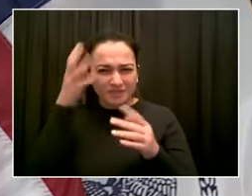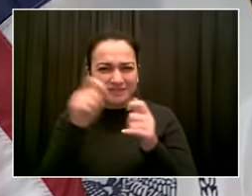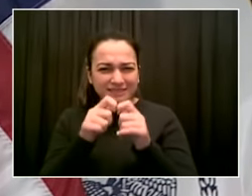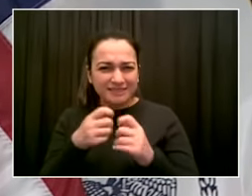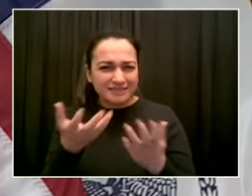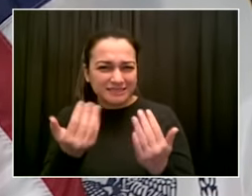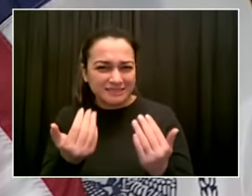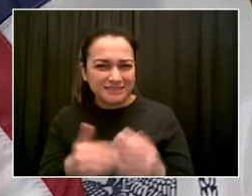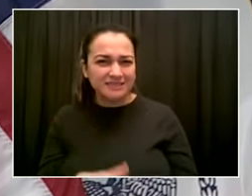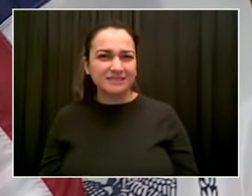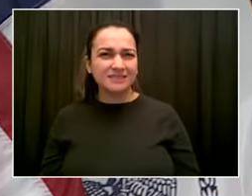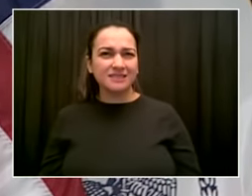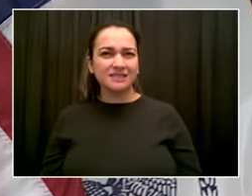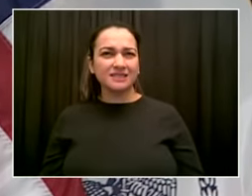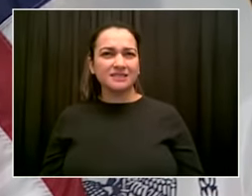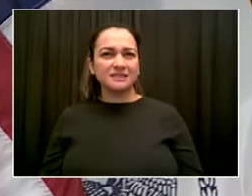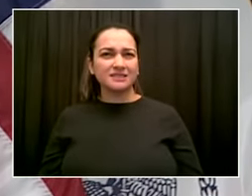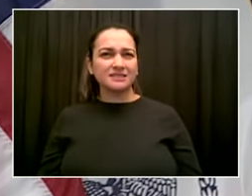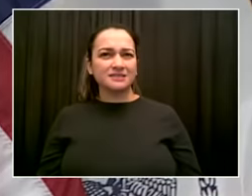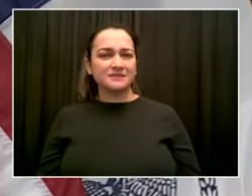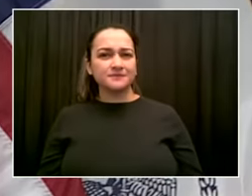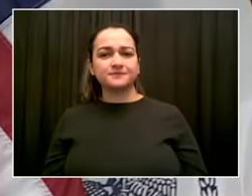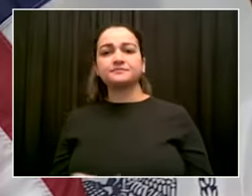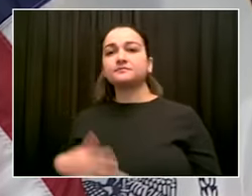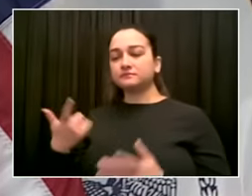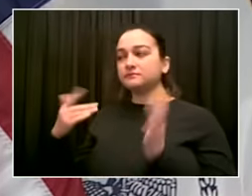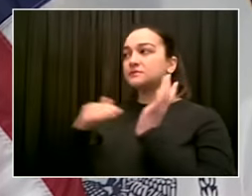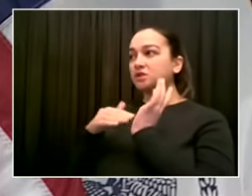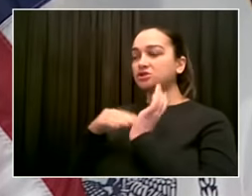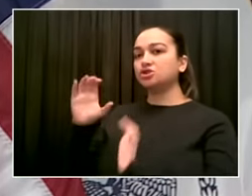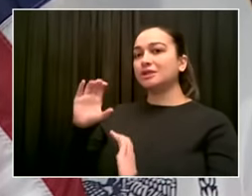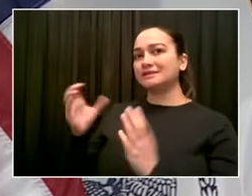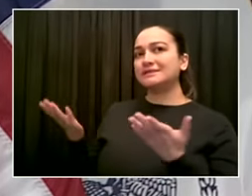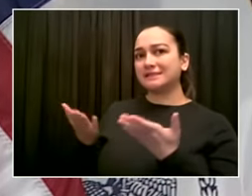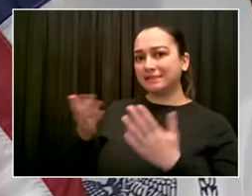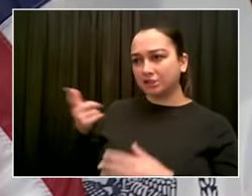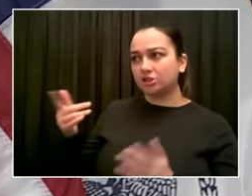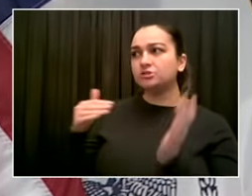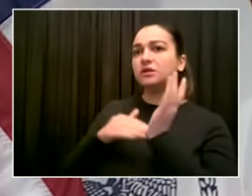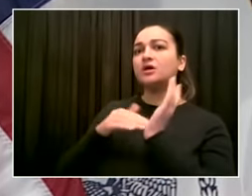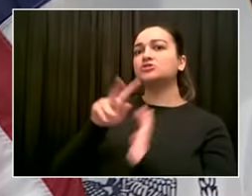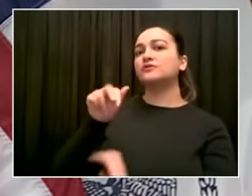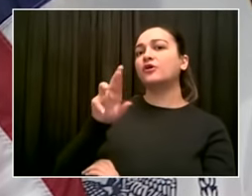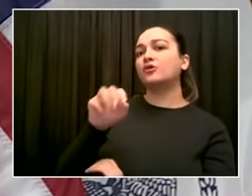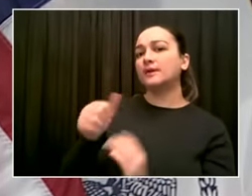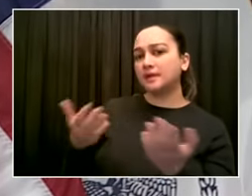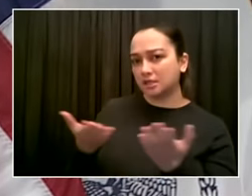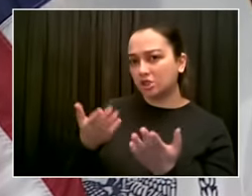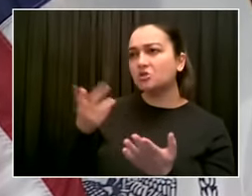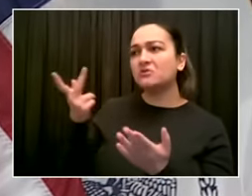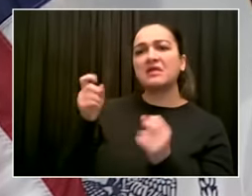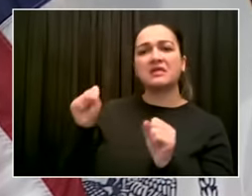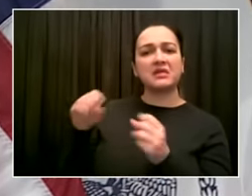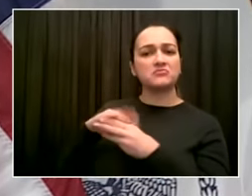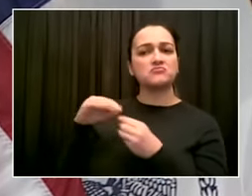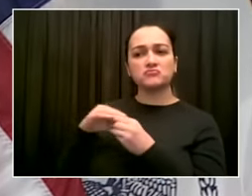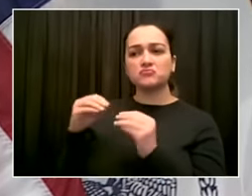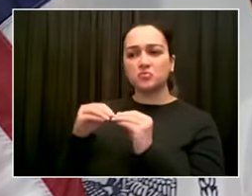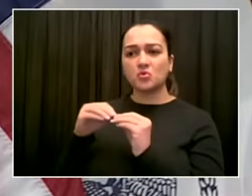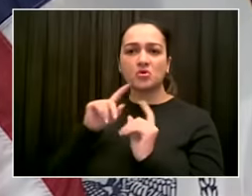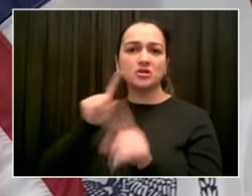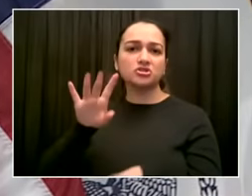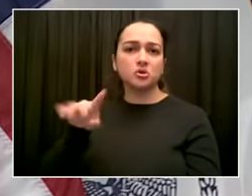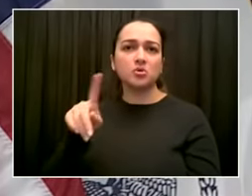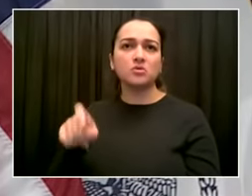Dr. Varma can add. First of all, what we're focused on, when you say the door-to-door, I want to make sure it's clear. It's the homebound seniors,